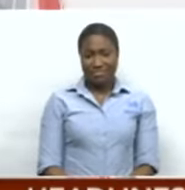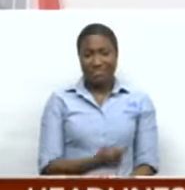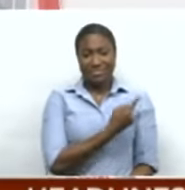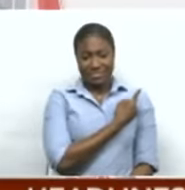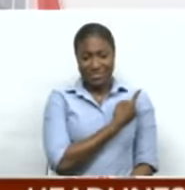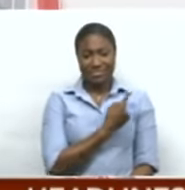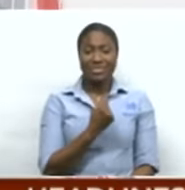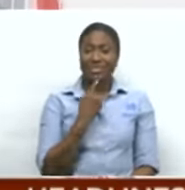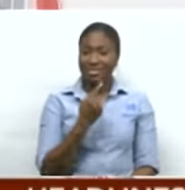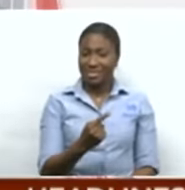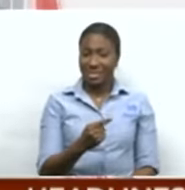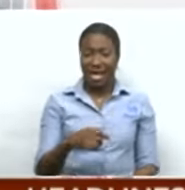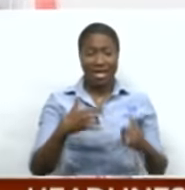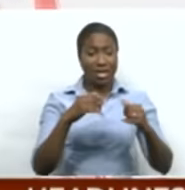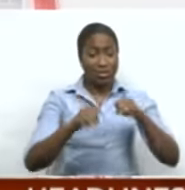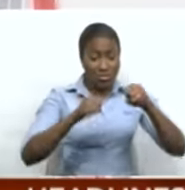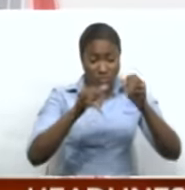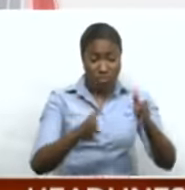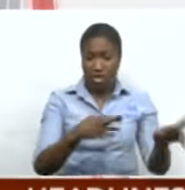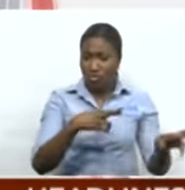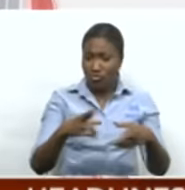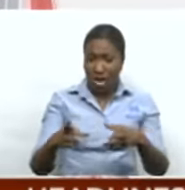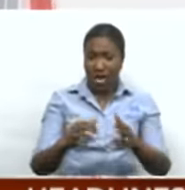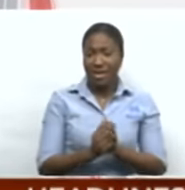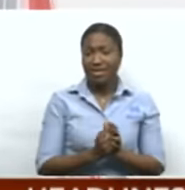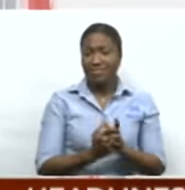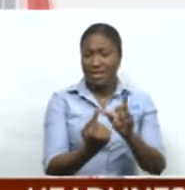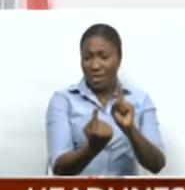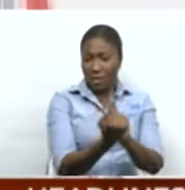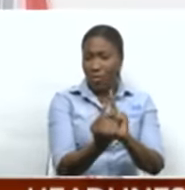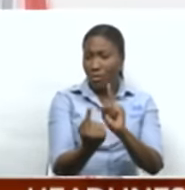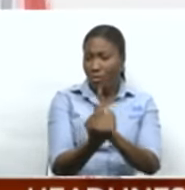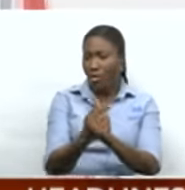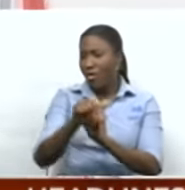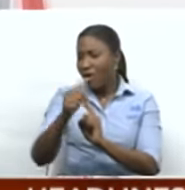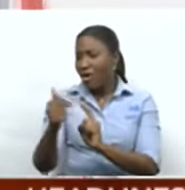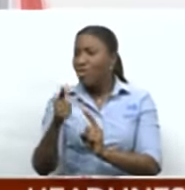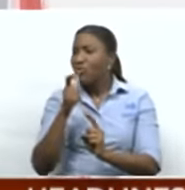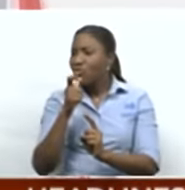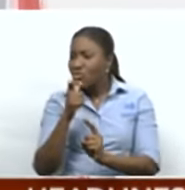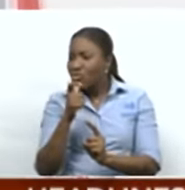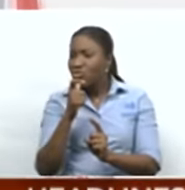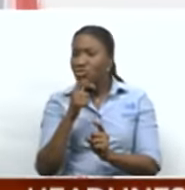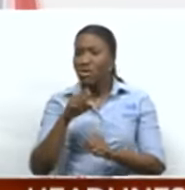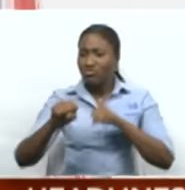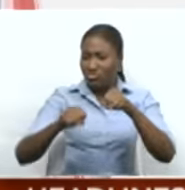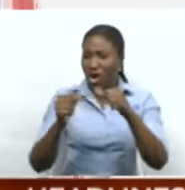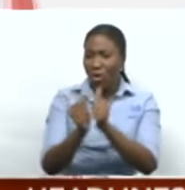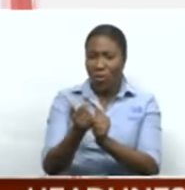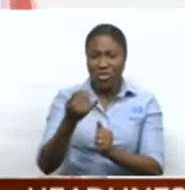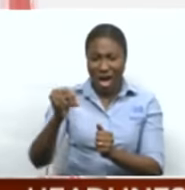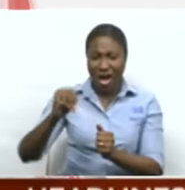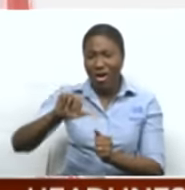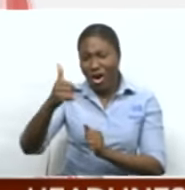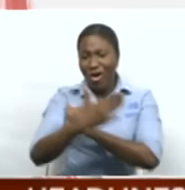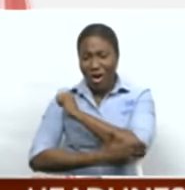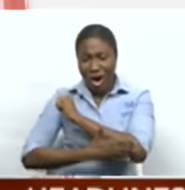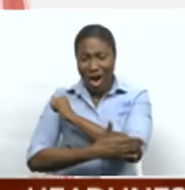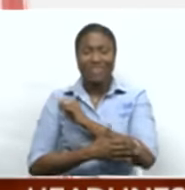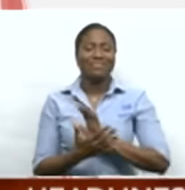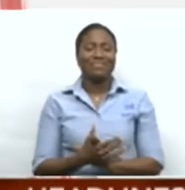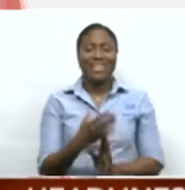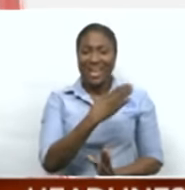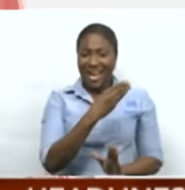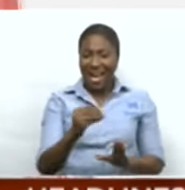ready. They're excited. They have met most of their other country colleagues and, you know, they have been doing